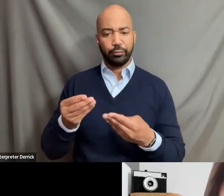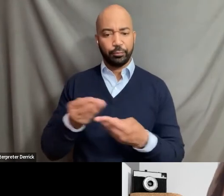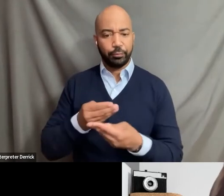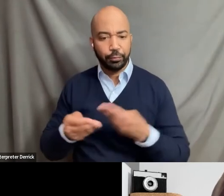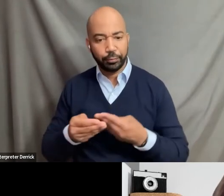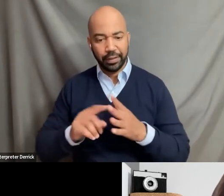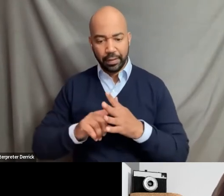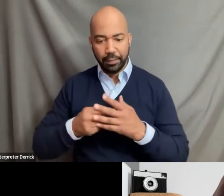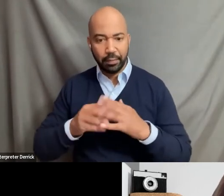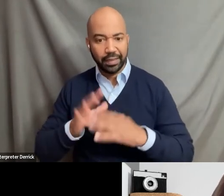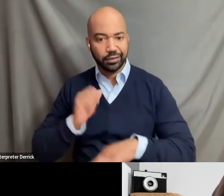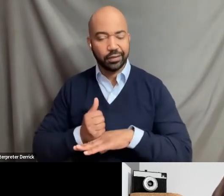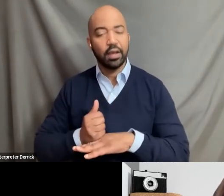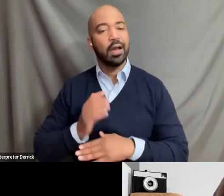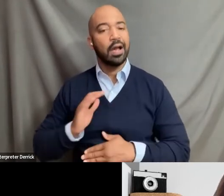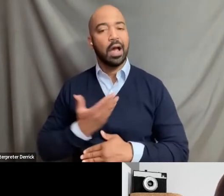of these best practices.